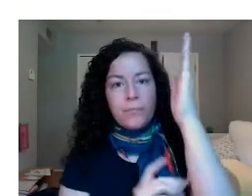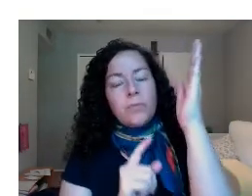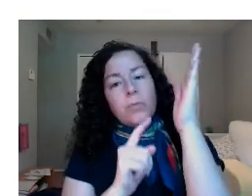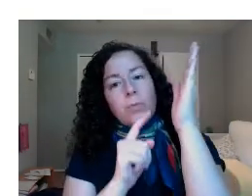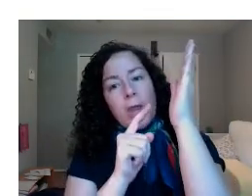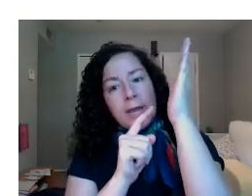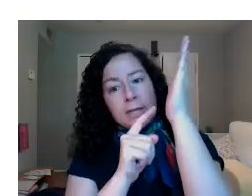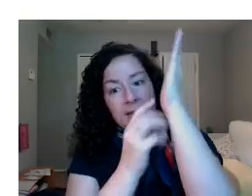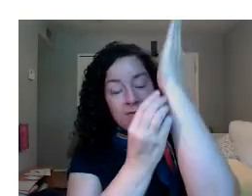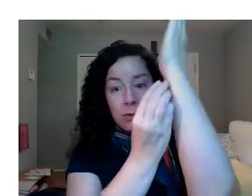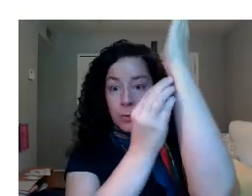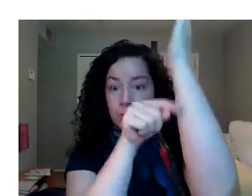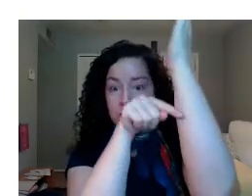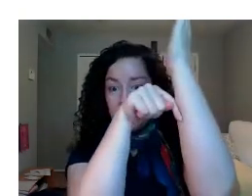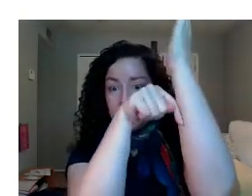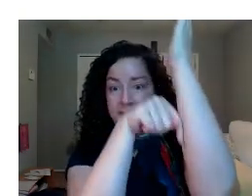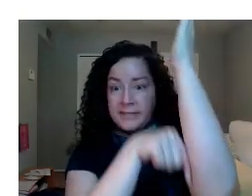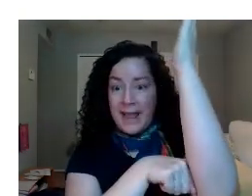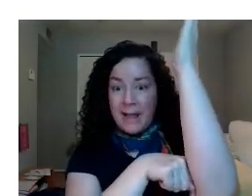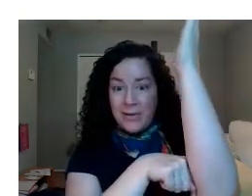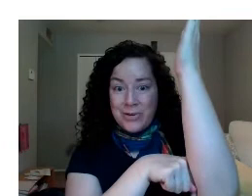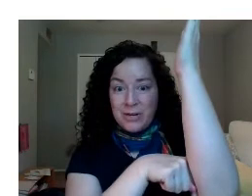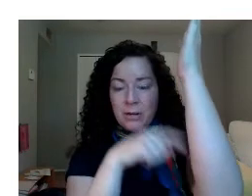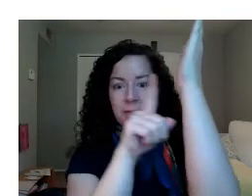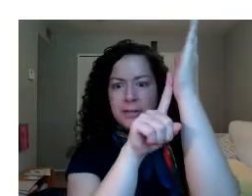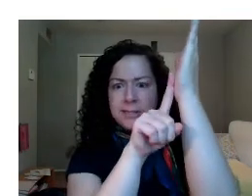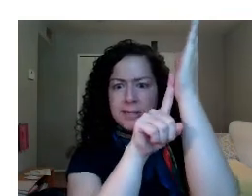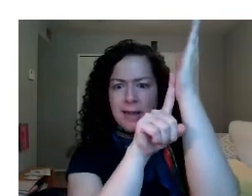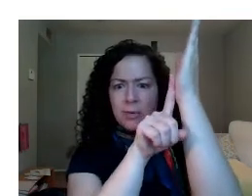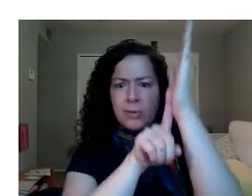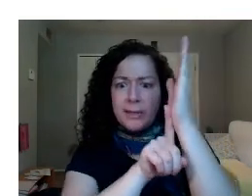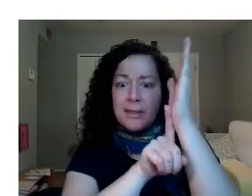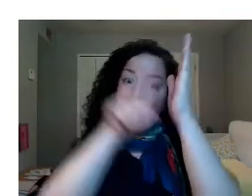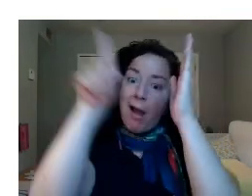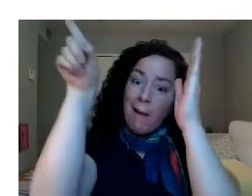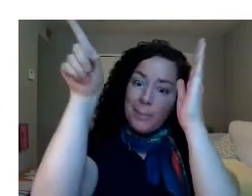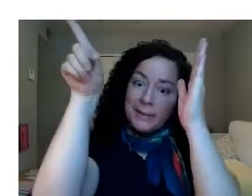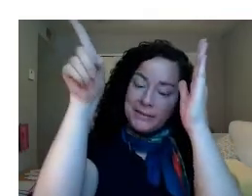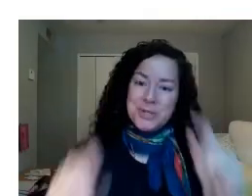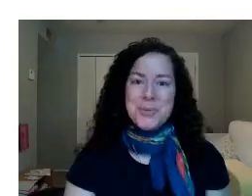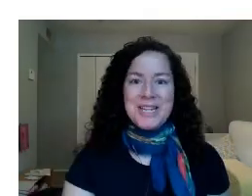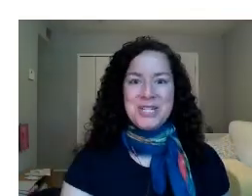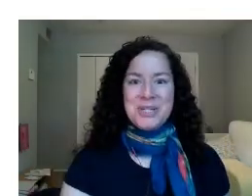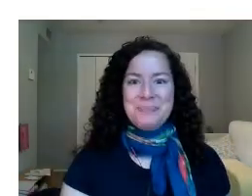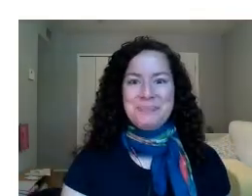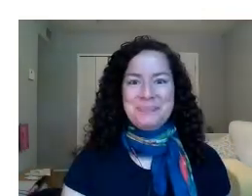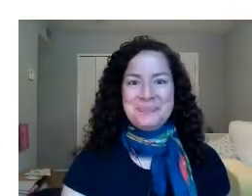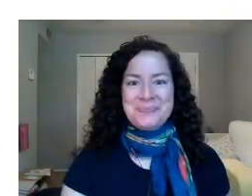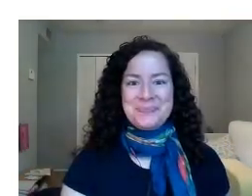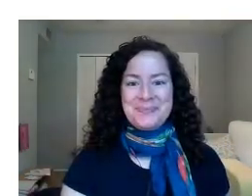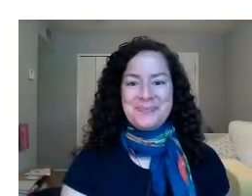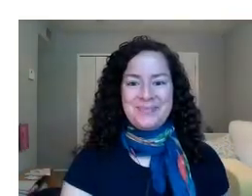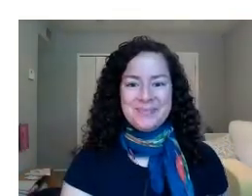and if the root grows down, the stem grows in the opposite direction.